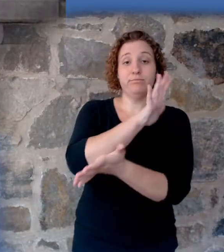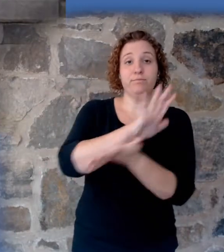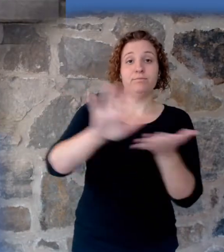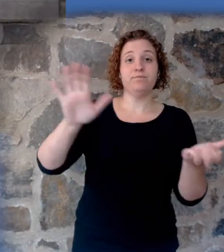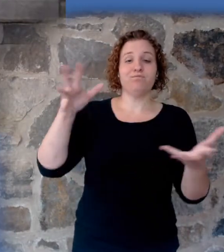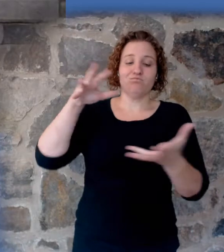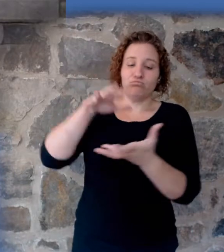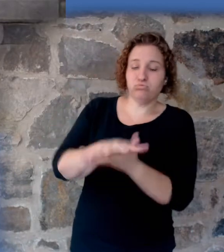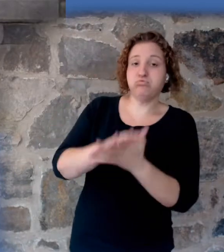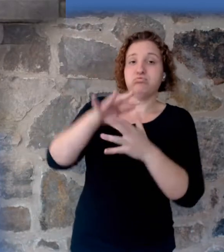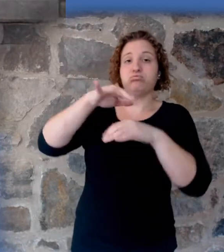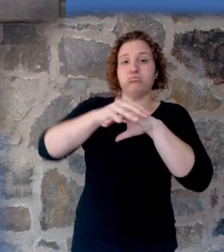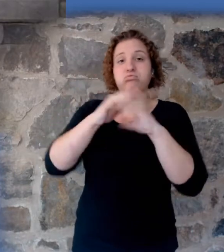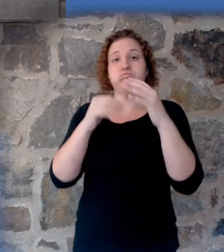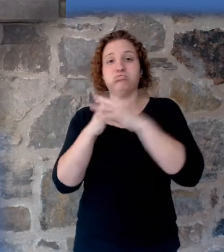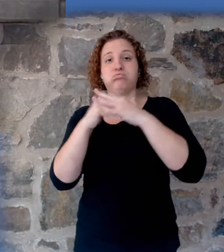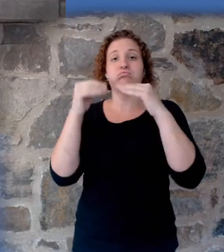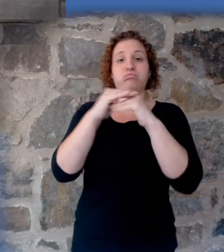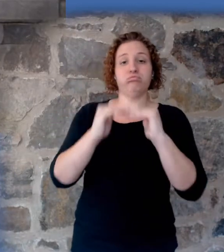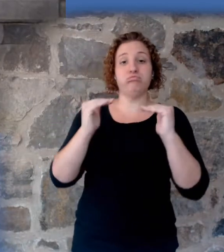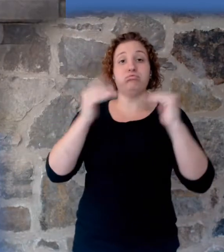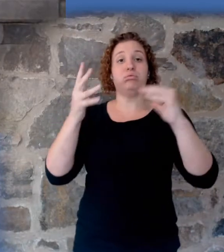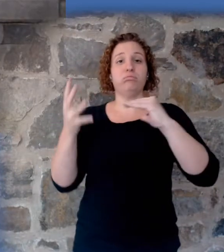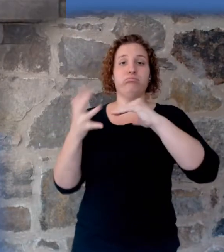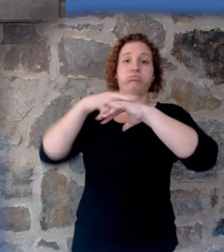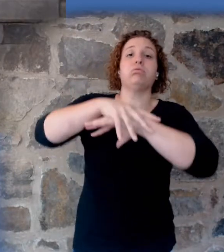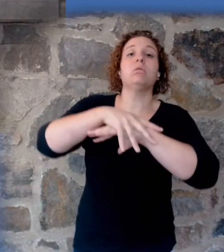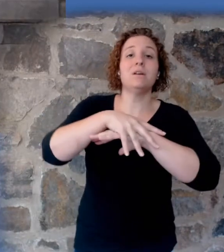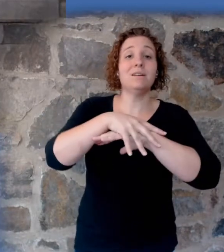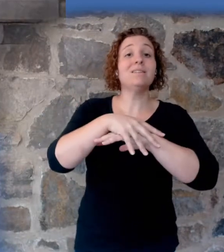compact, and buried. We'd call those fossils.